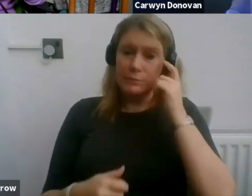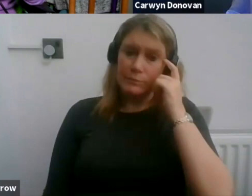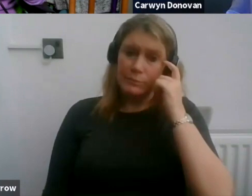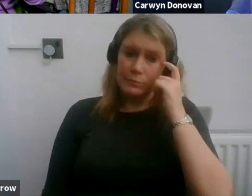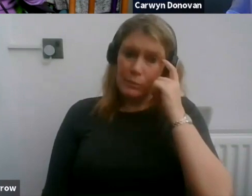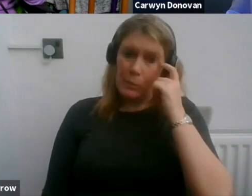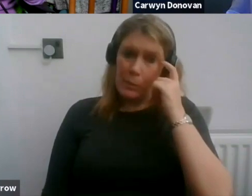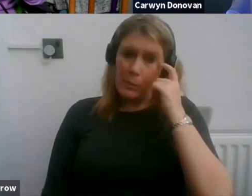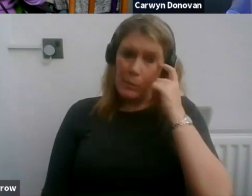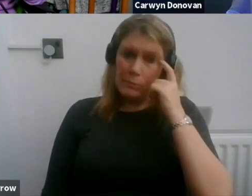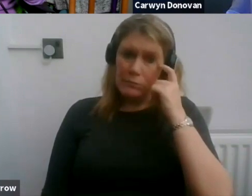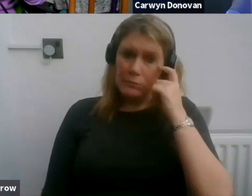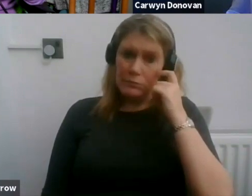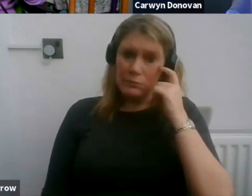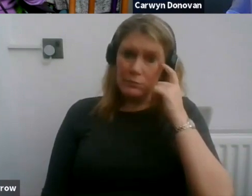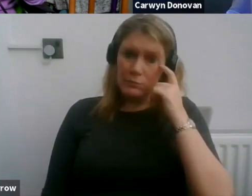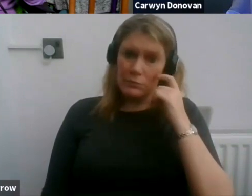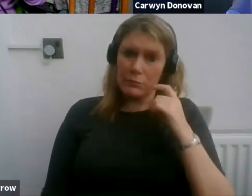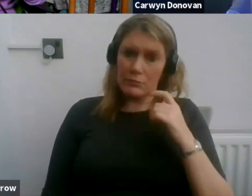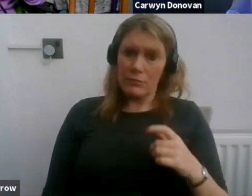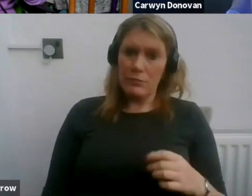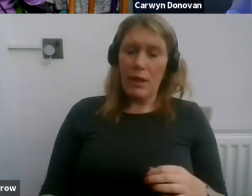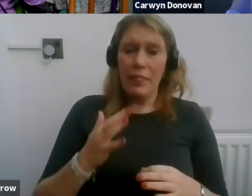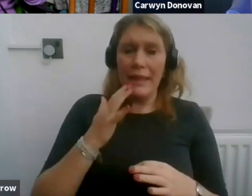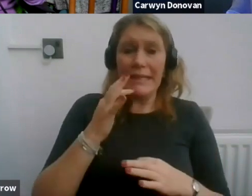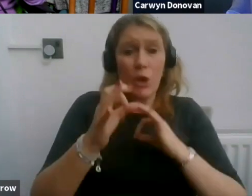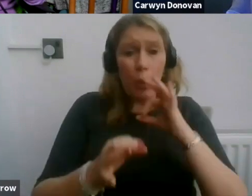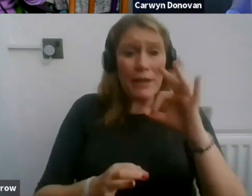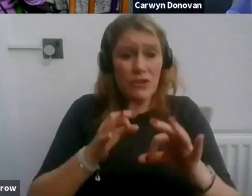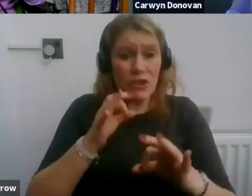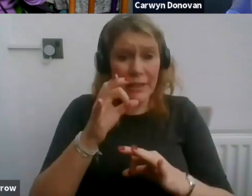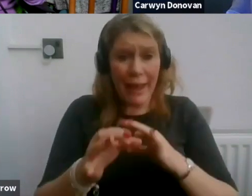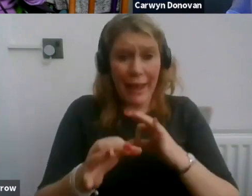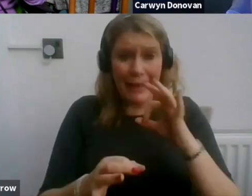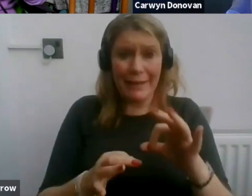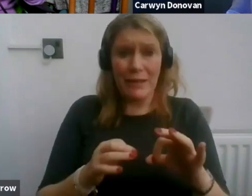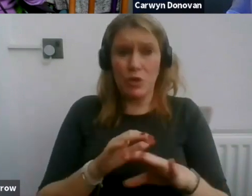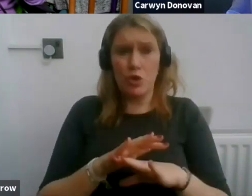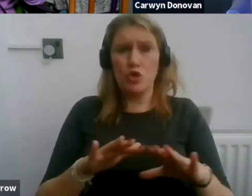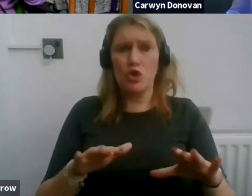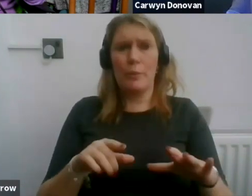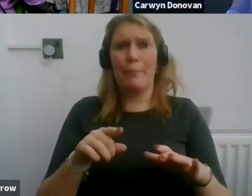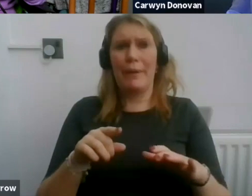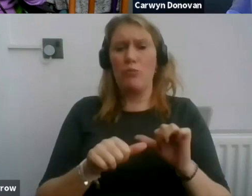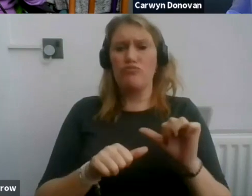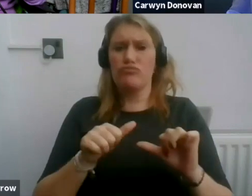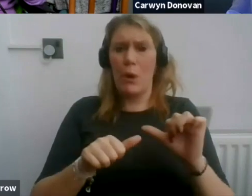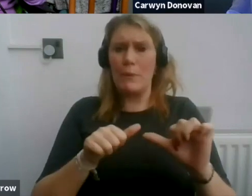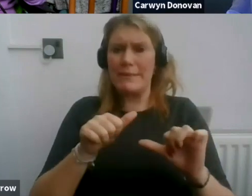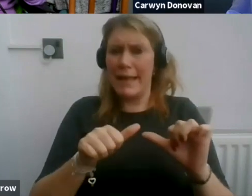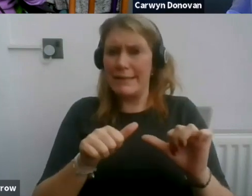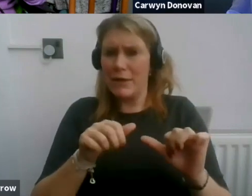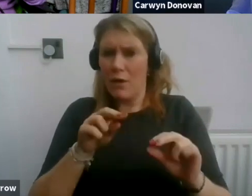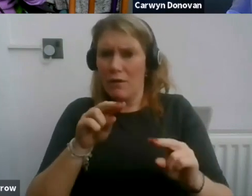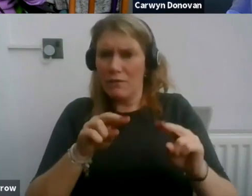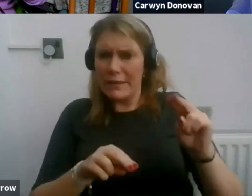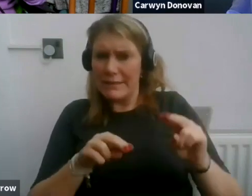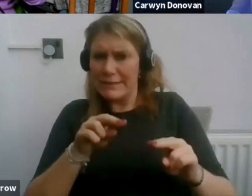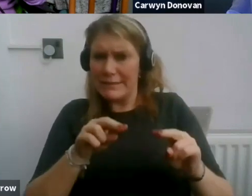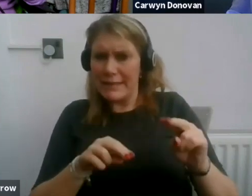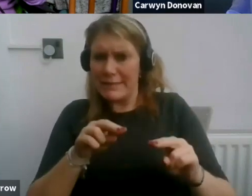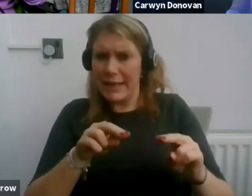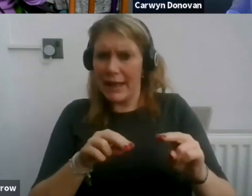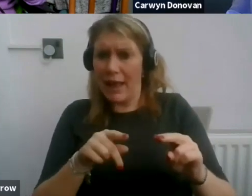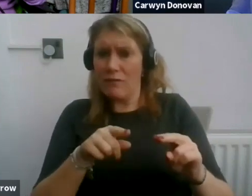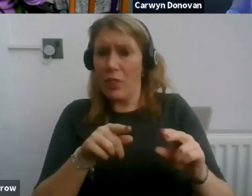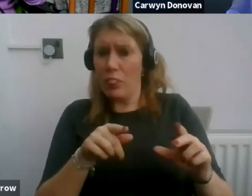these questionnaires should not be a process of establishing whether or not the production can facilitate you.